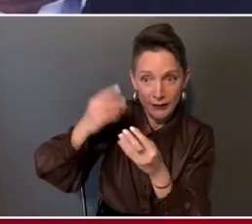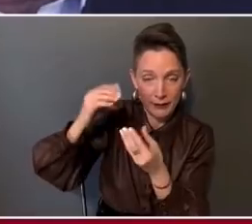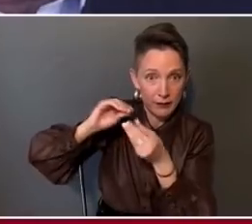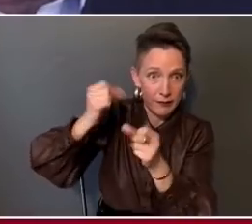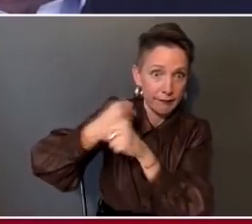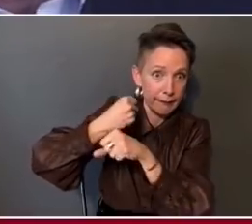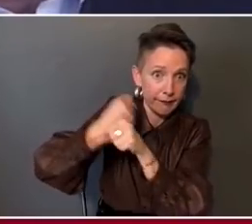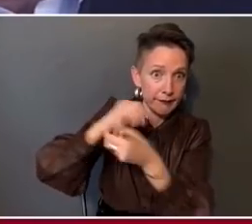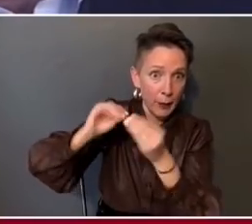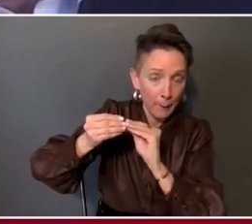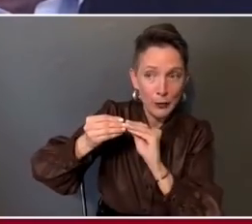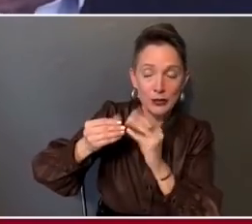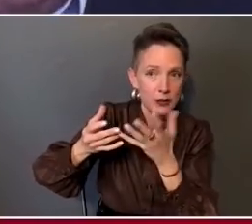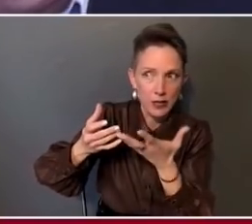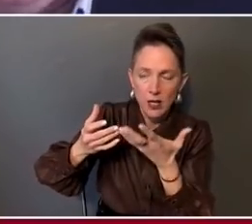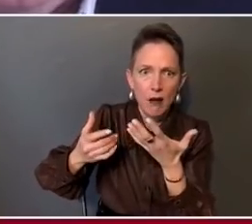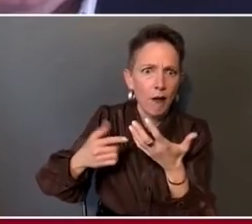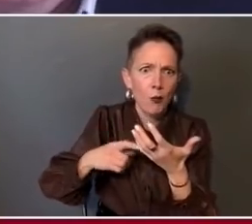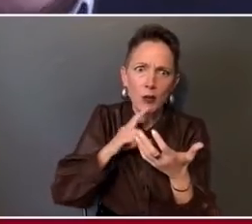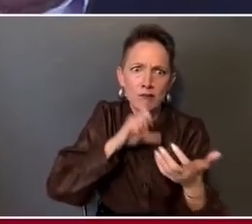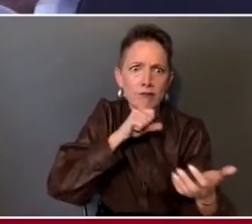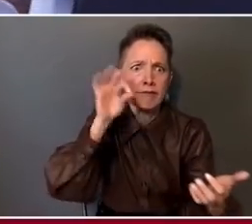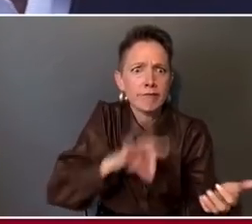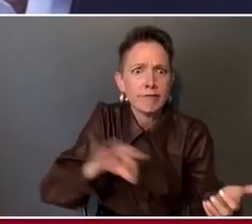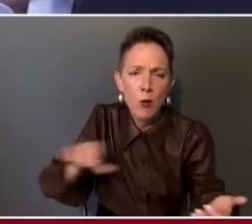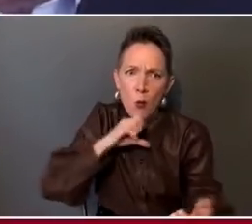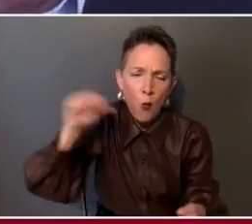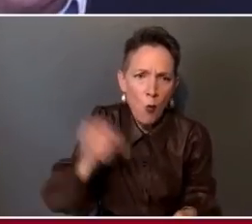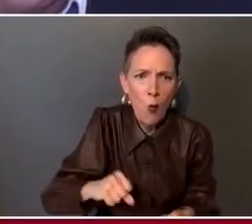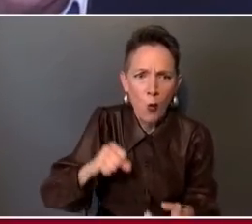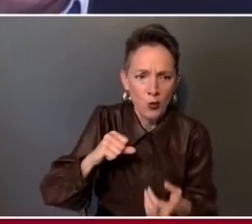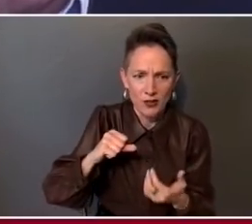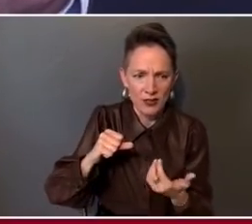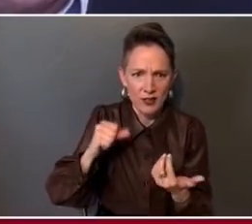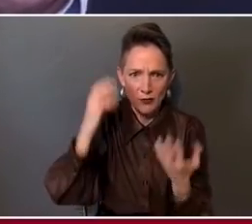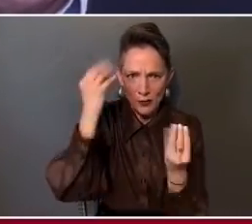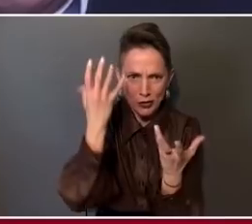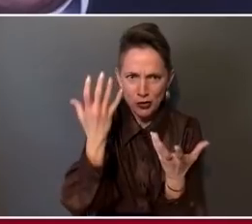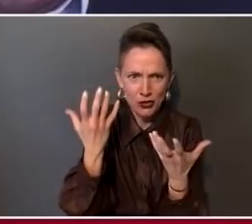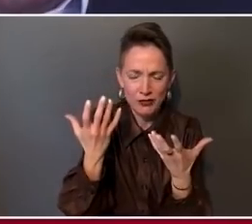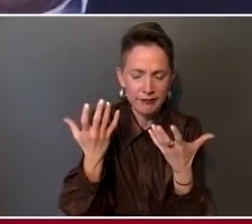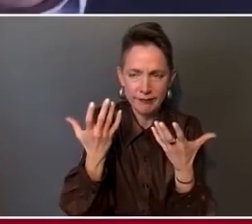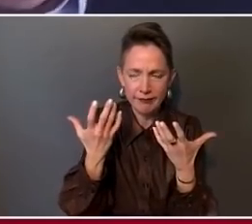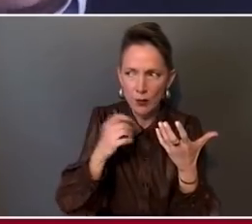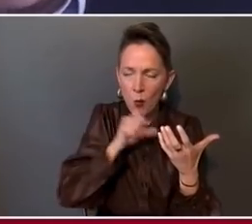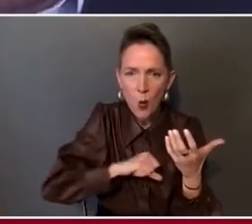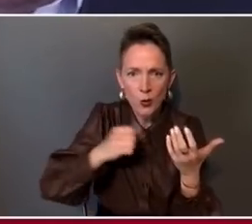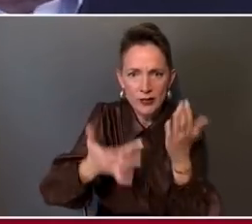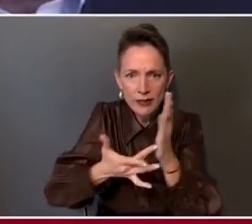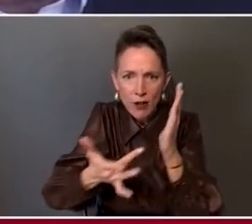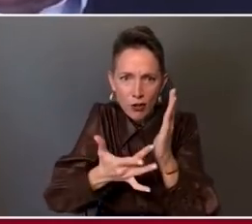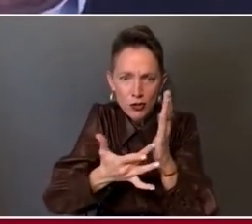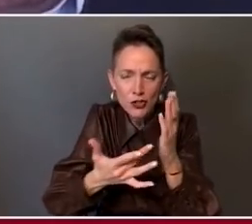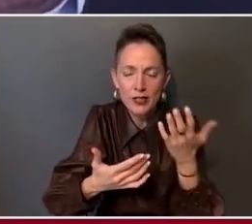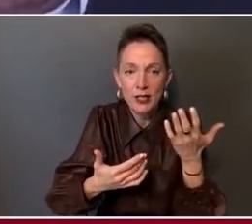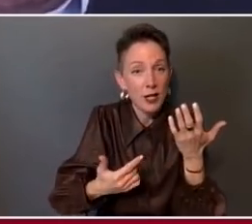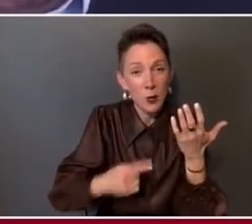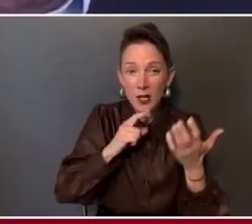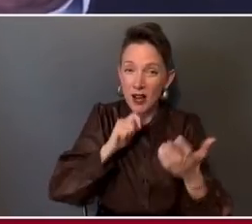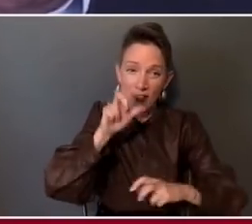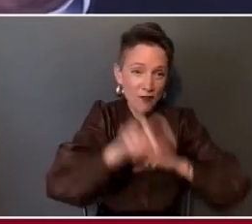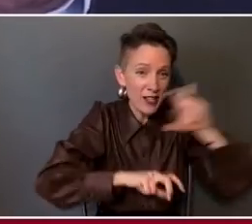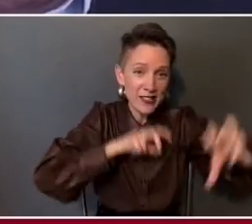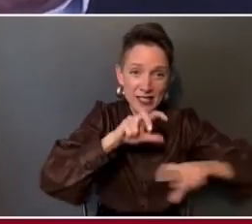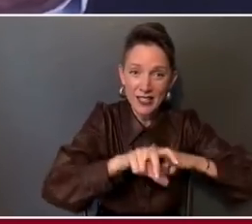system is. We have invested so little into public health infrastructure. But the second part of this is, which is